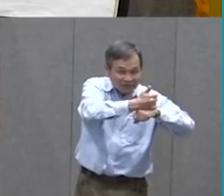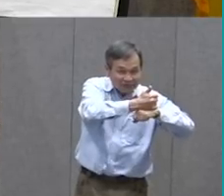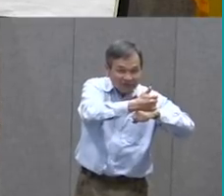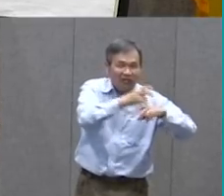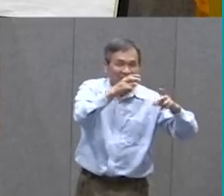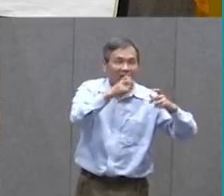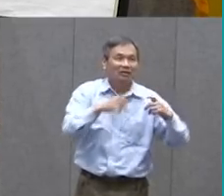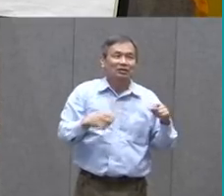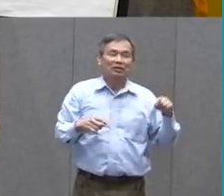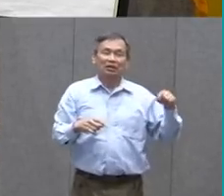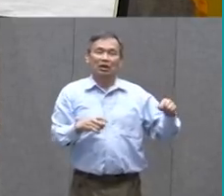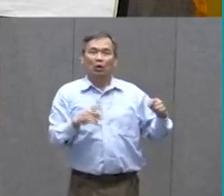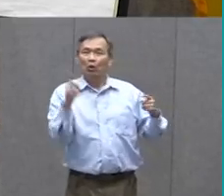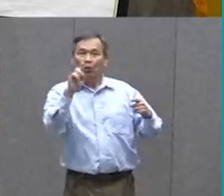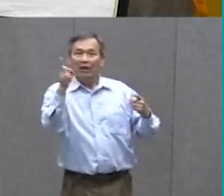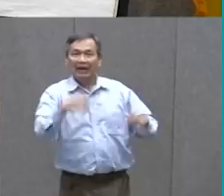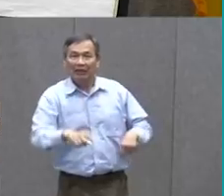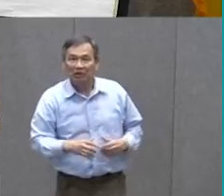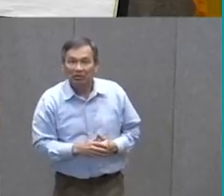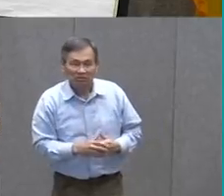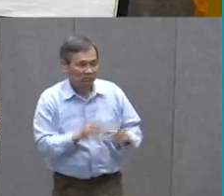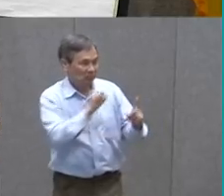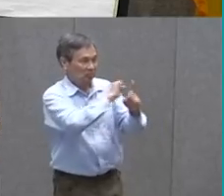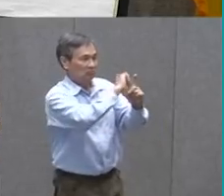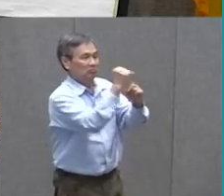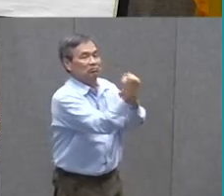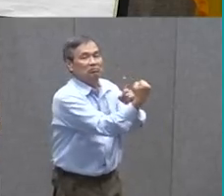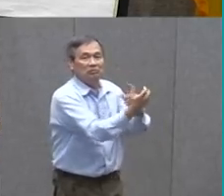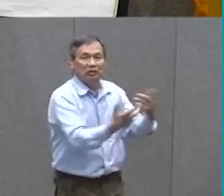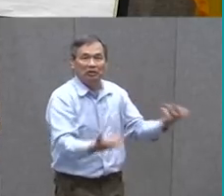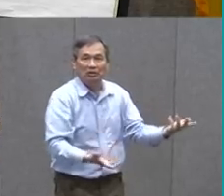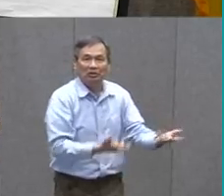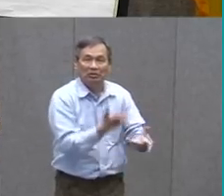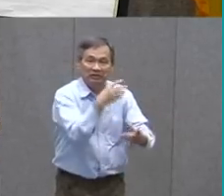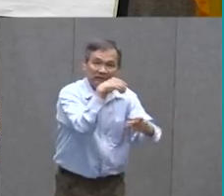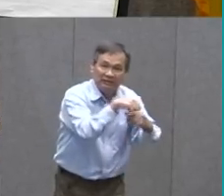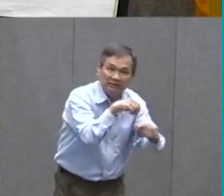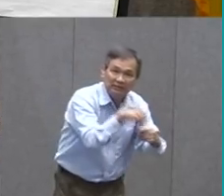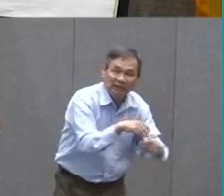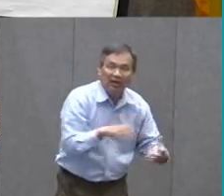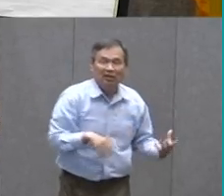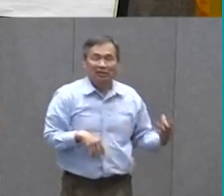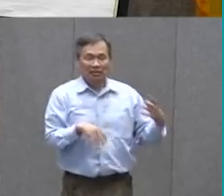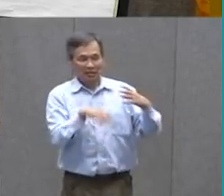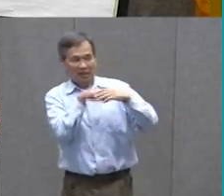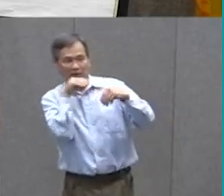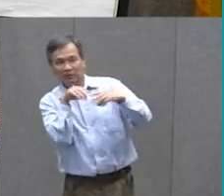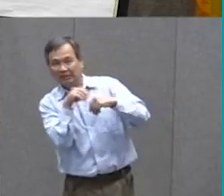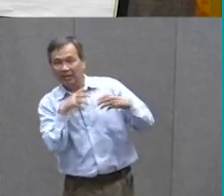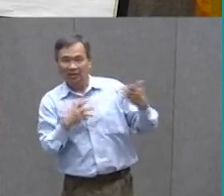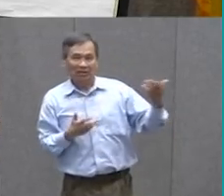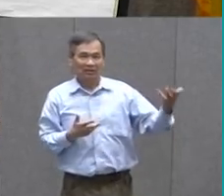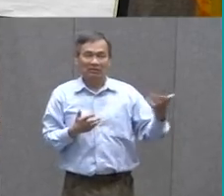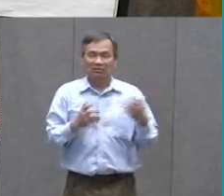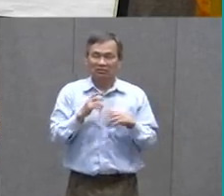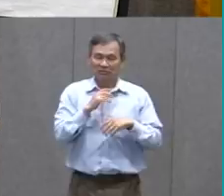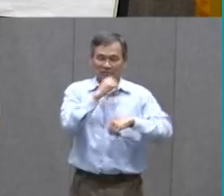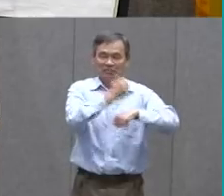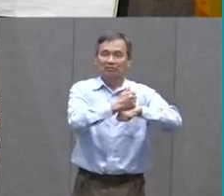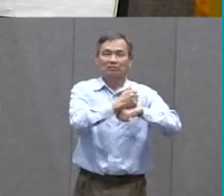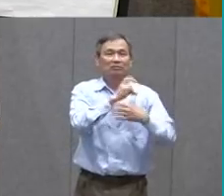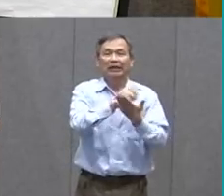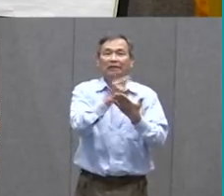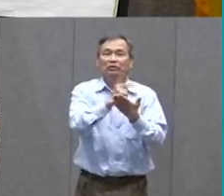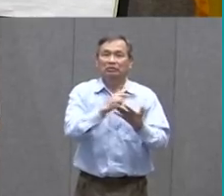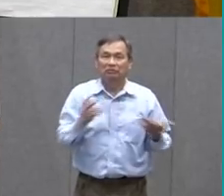This is Where It takes Place So If it Takes Place Inside If it Takes Place Outdoors If it Takes Place In a